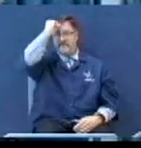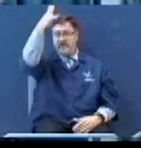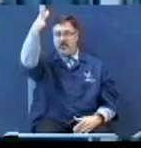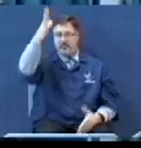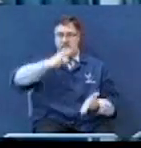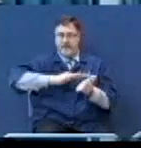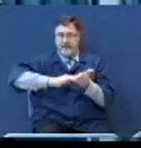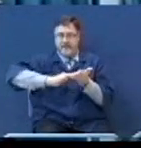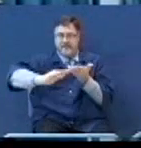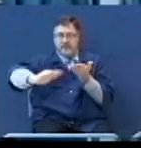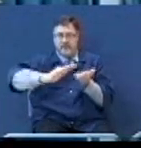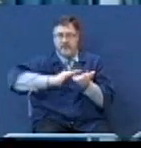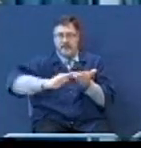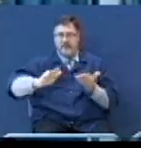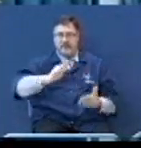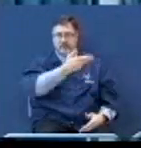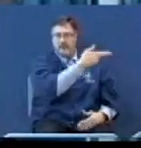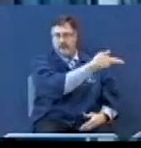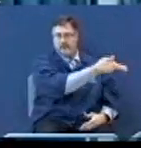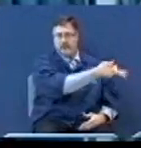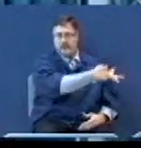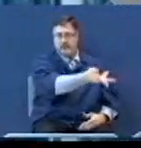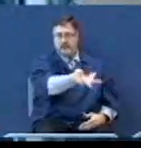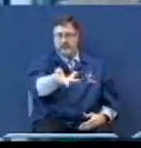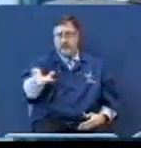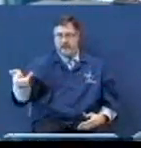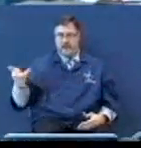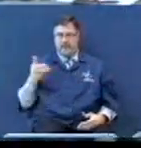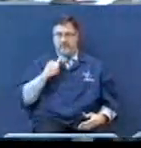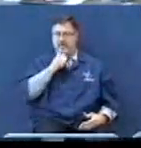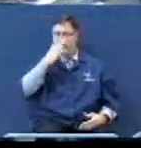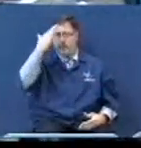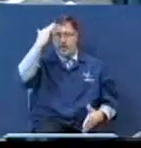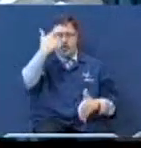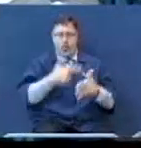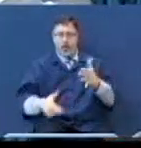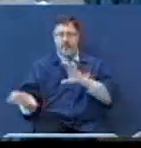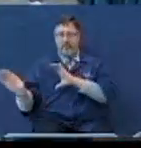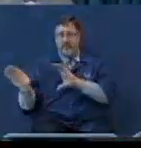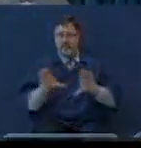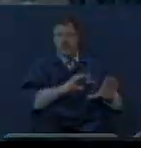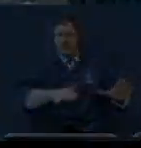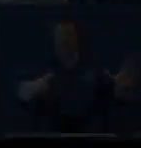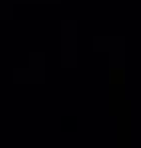forgive them for they know not what they do bow your heads with me